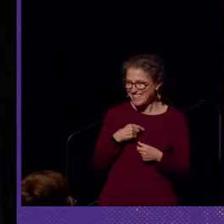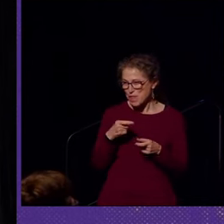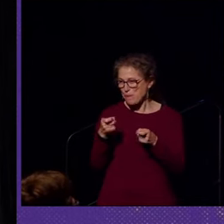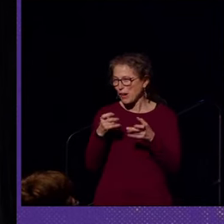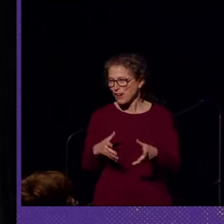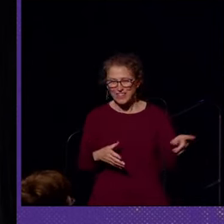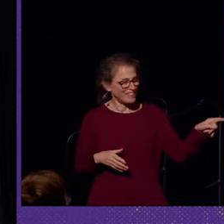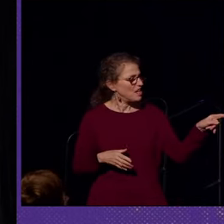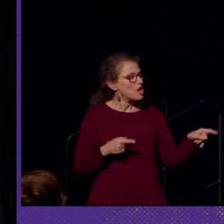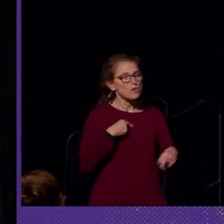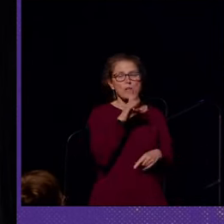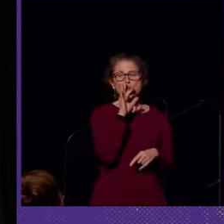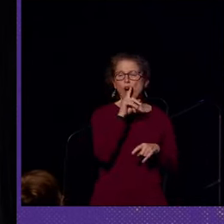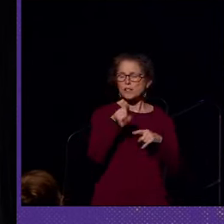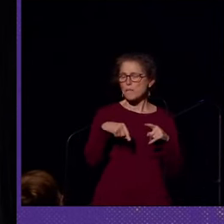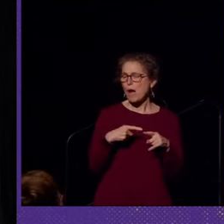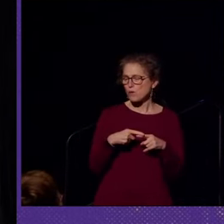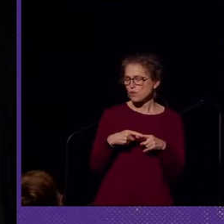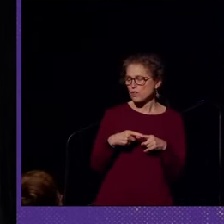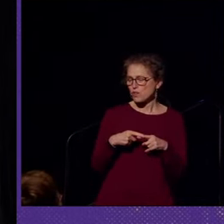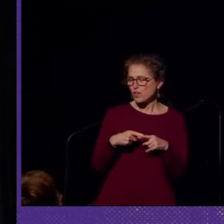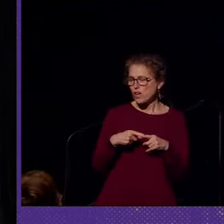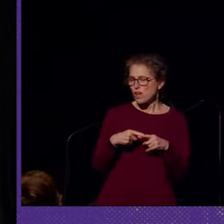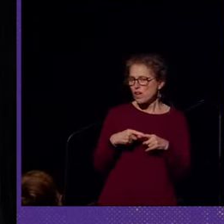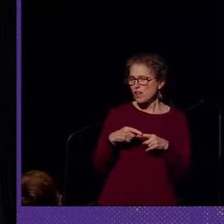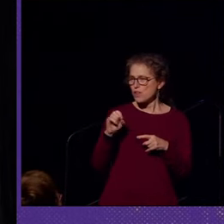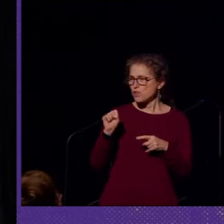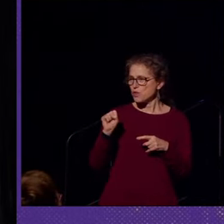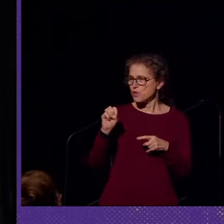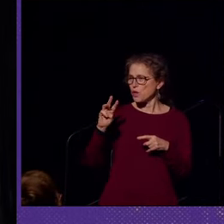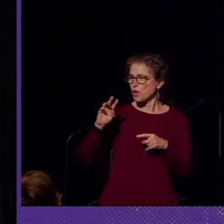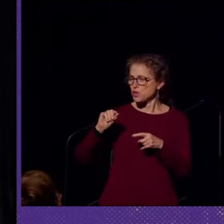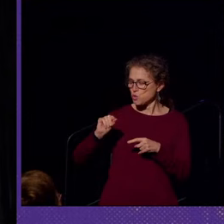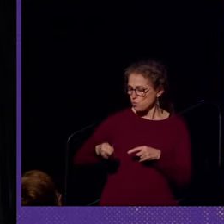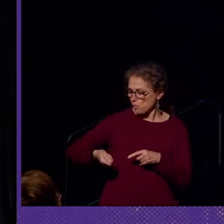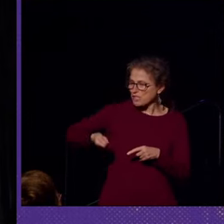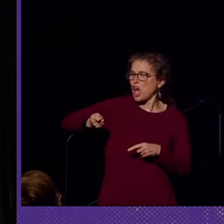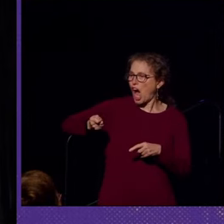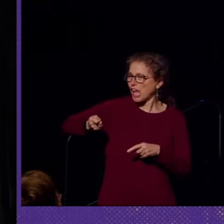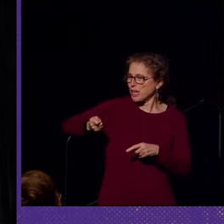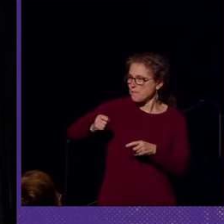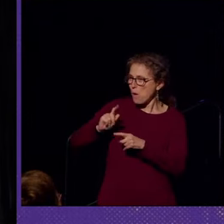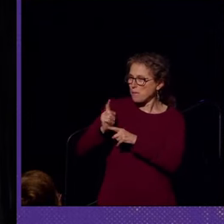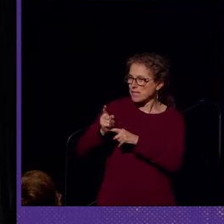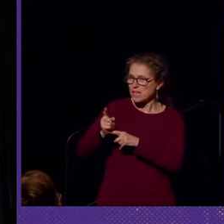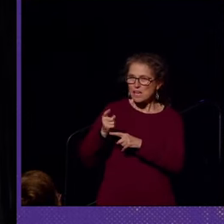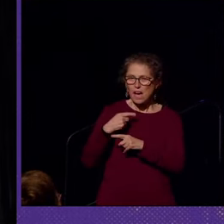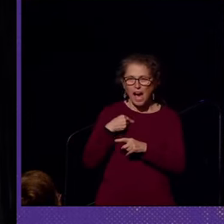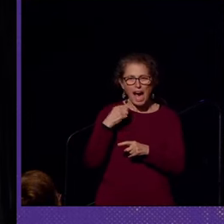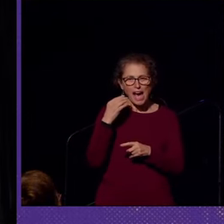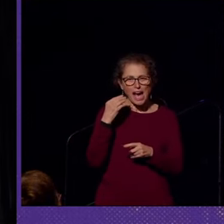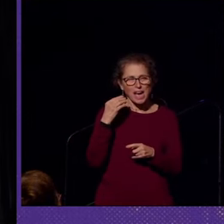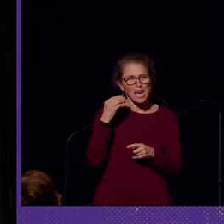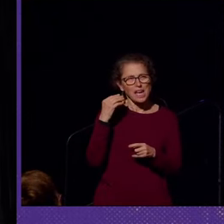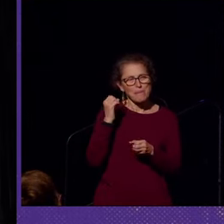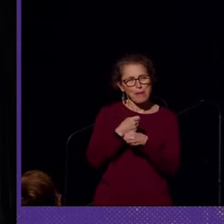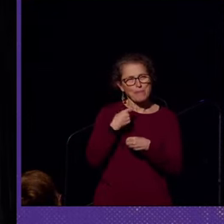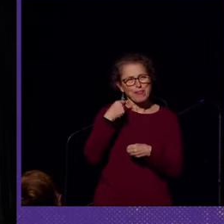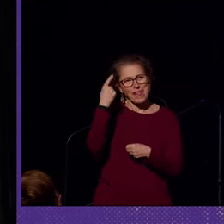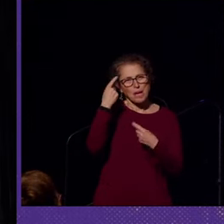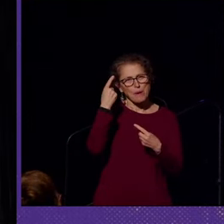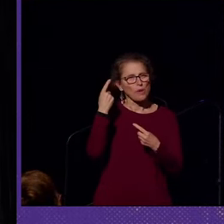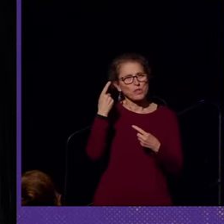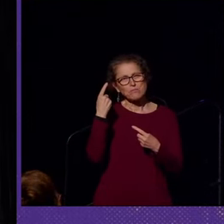So, when you talked about the switch-on moment, it made me think about